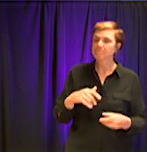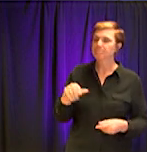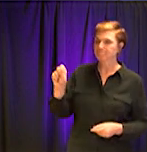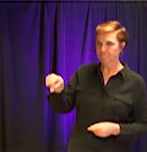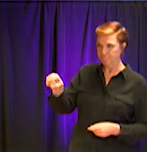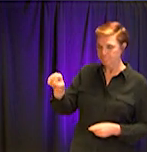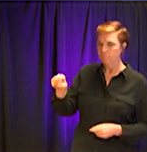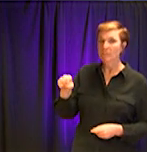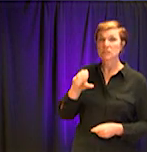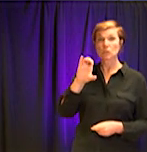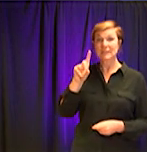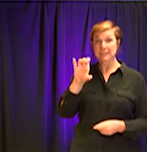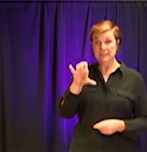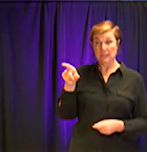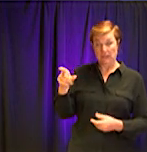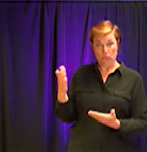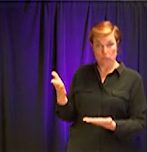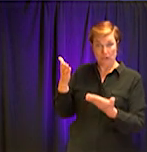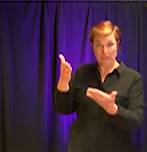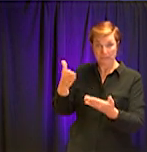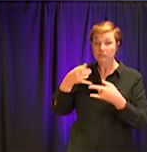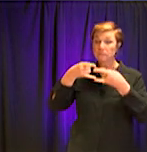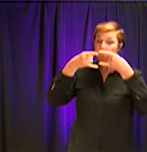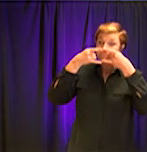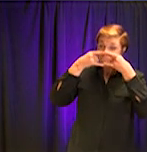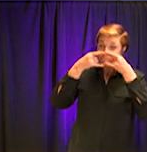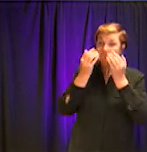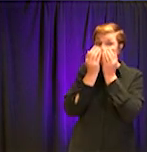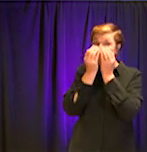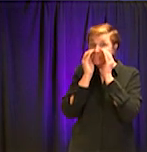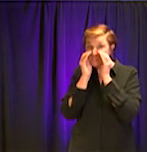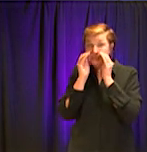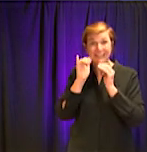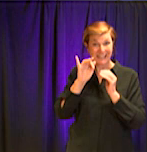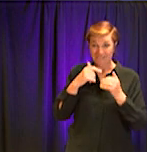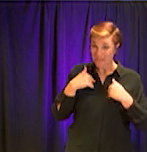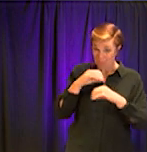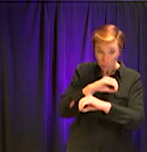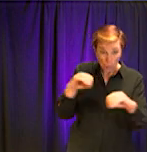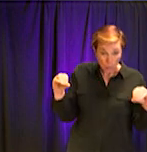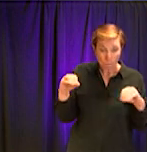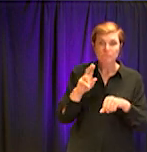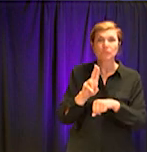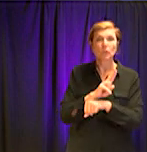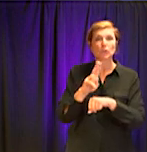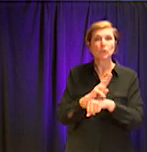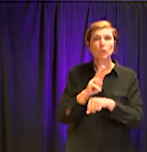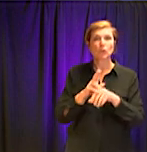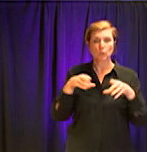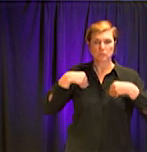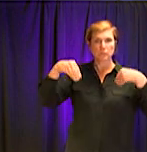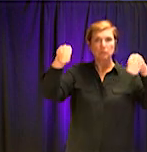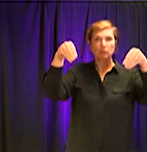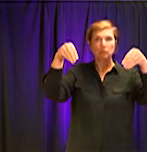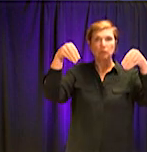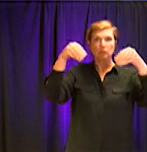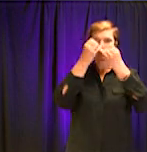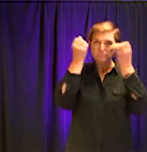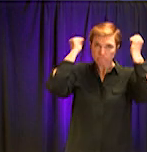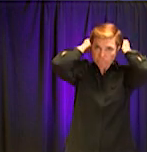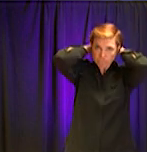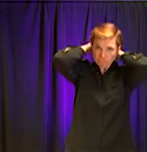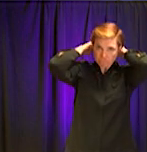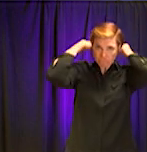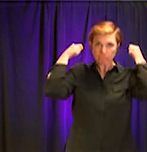recommending it to our frontline medical personnel, use a bandana or scarf. It's hard to fathom that